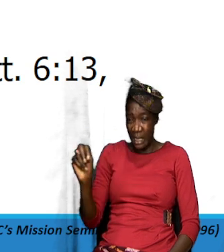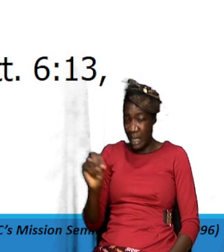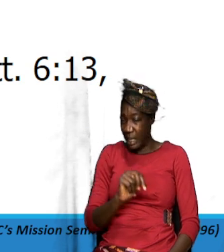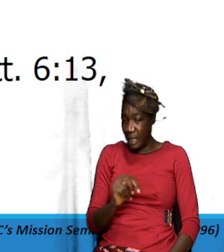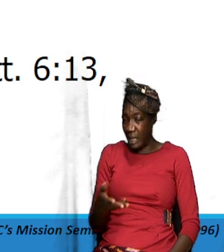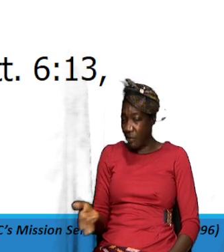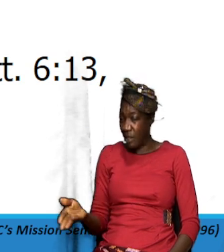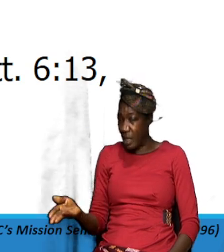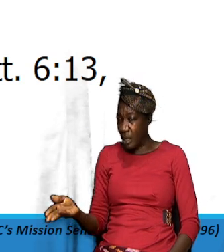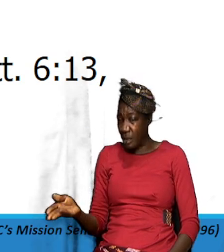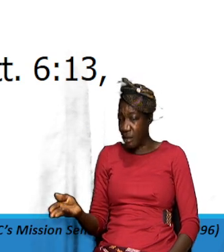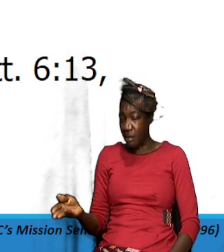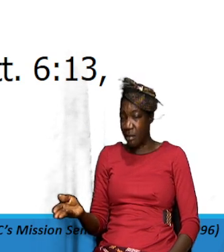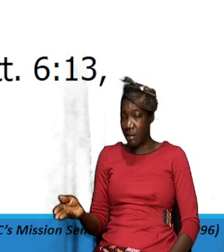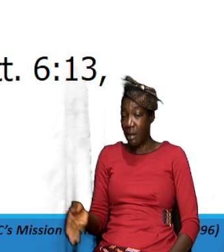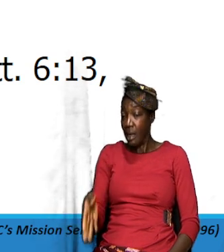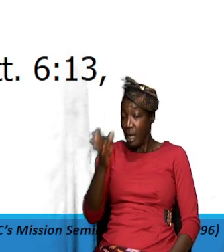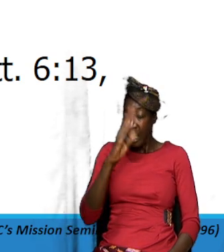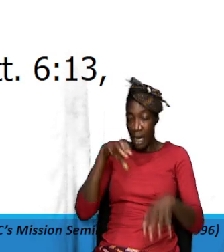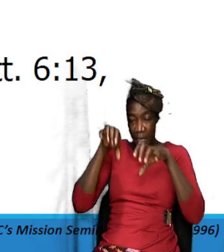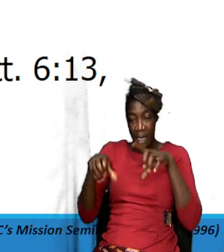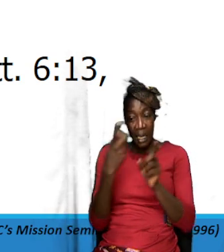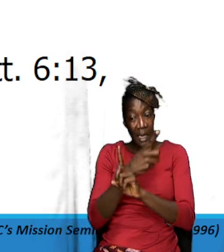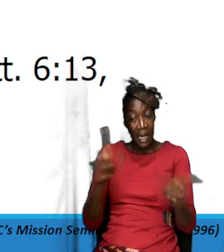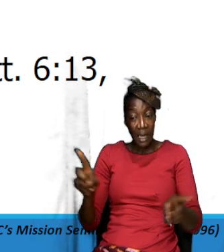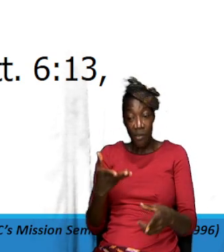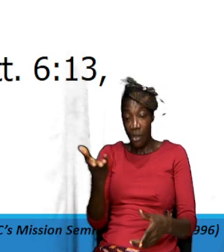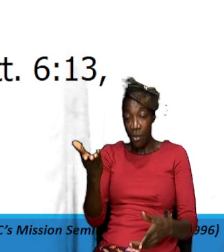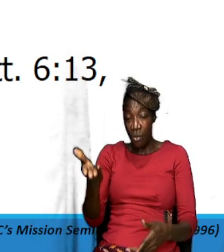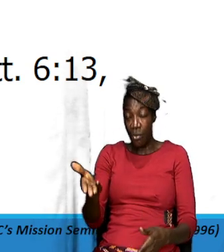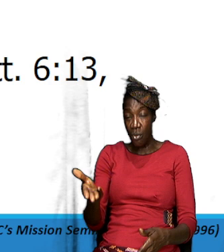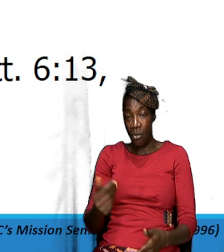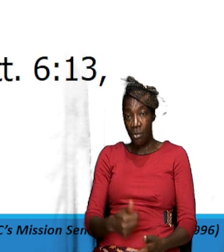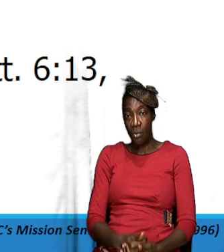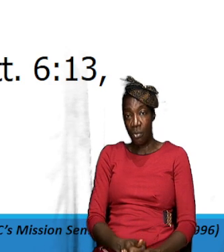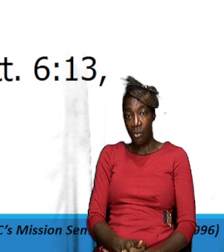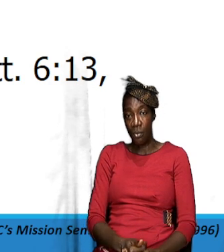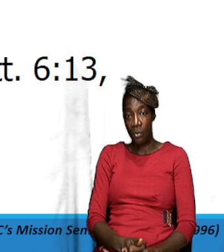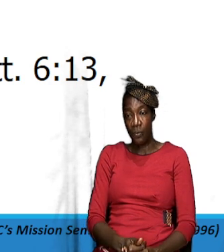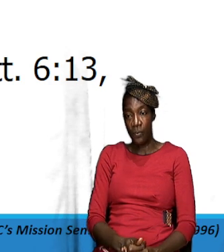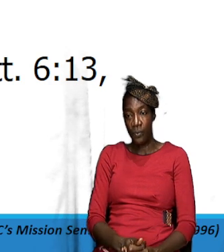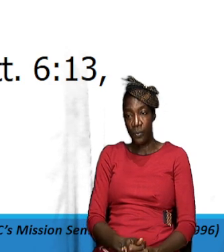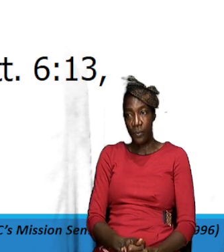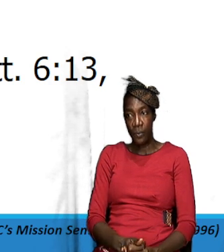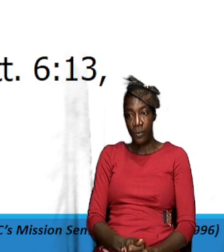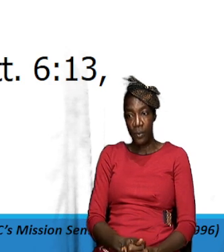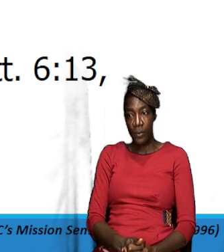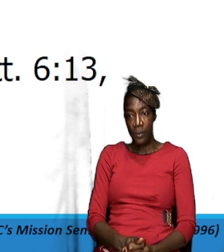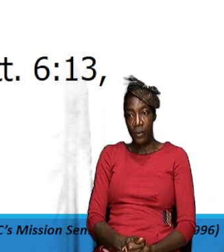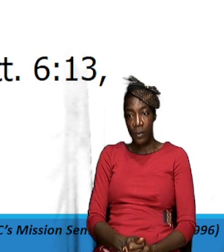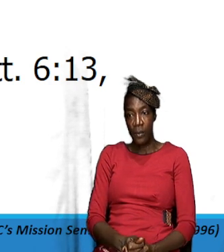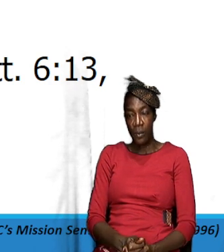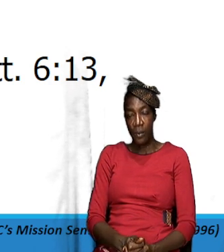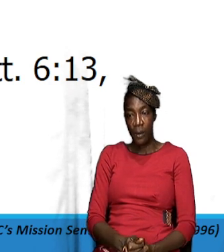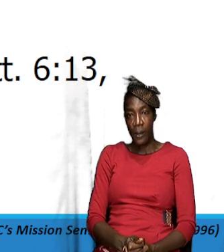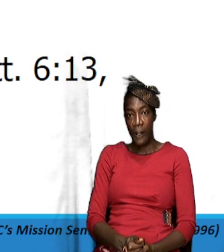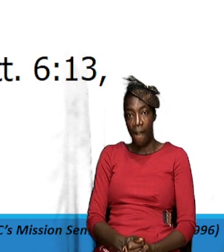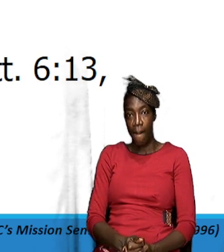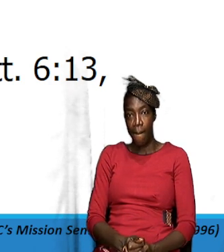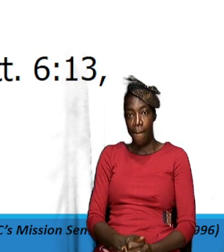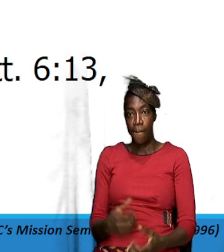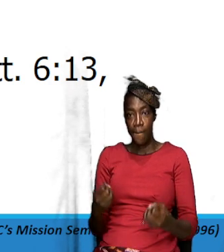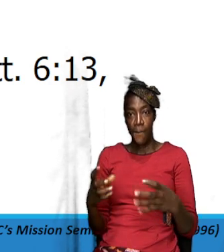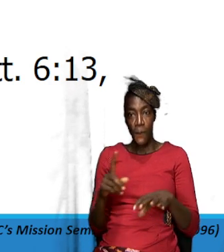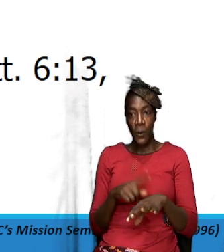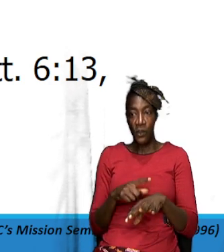and God can deliver you from that you understand he can deliver you from that so a